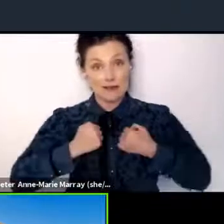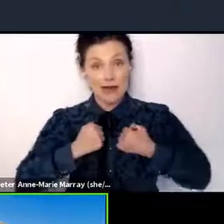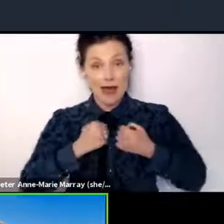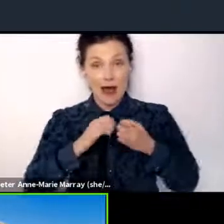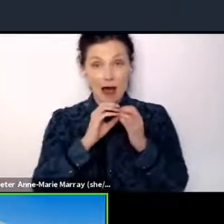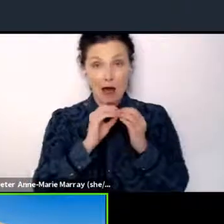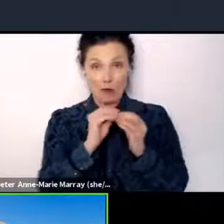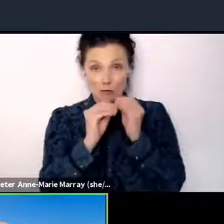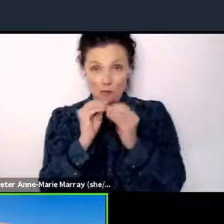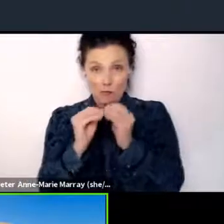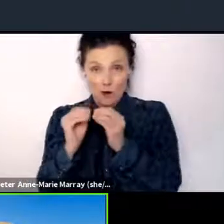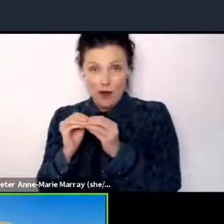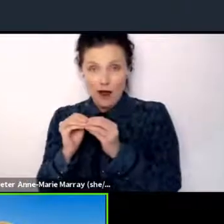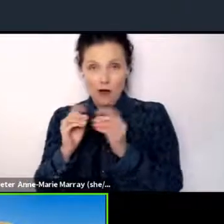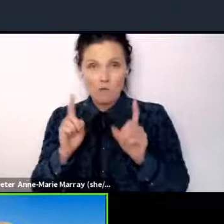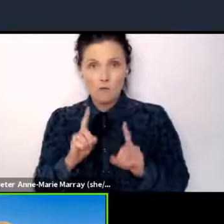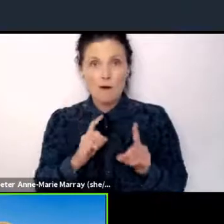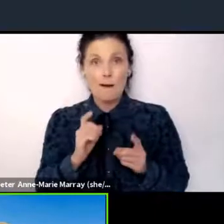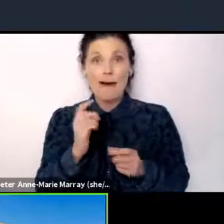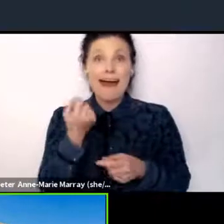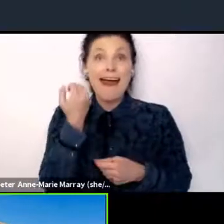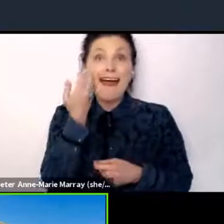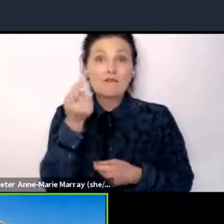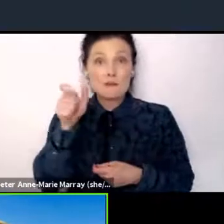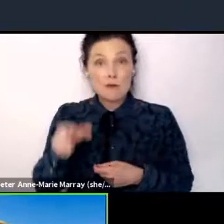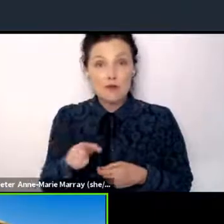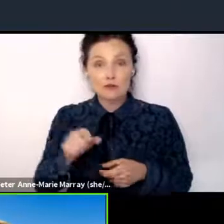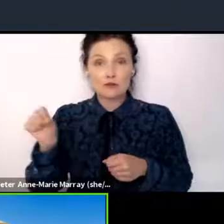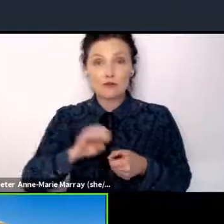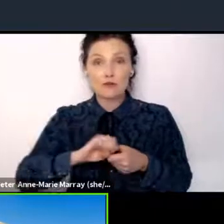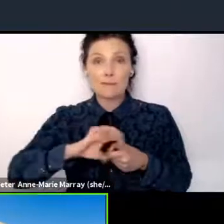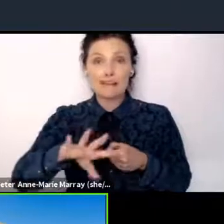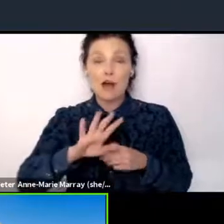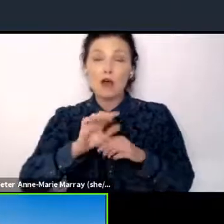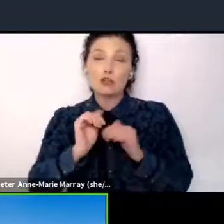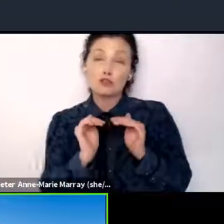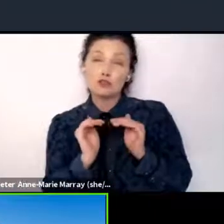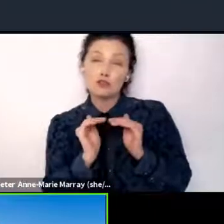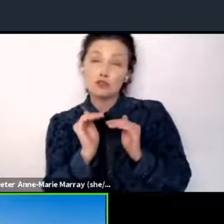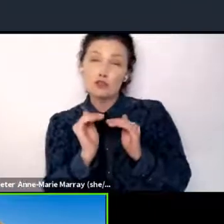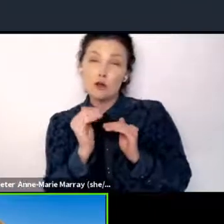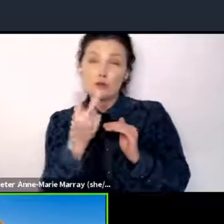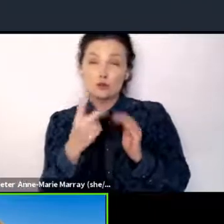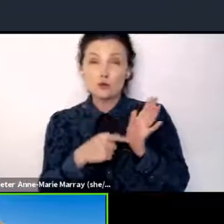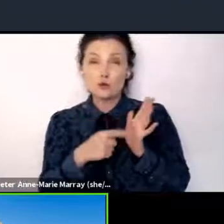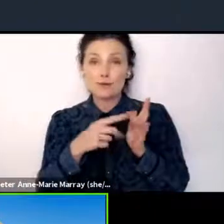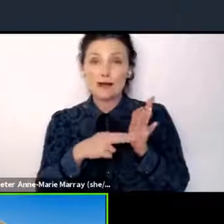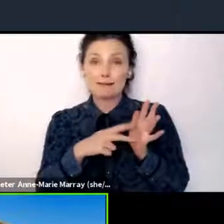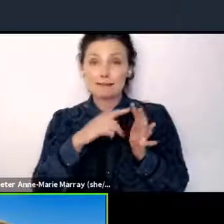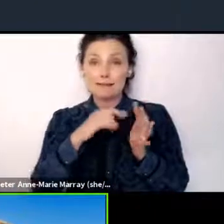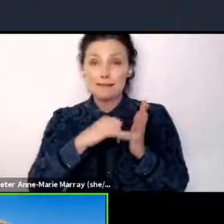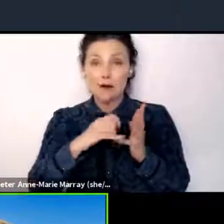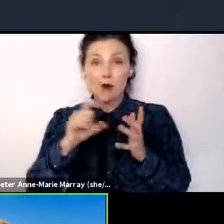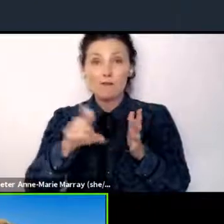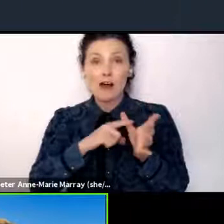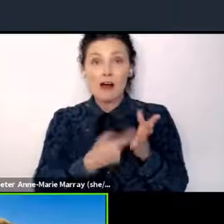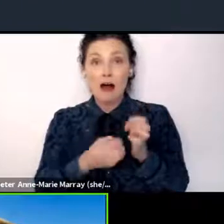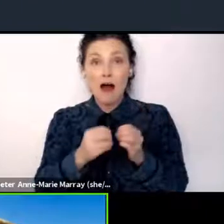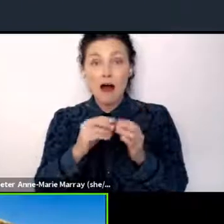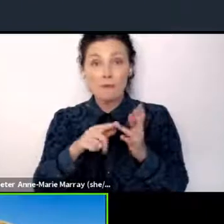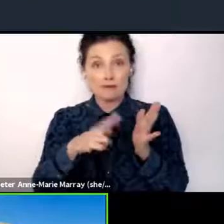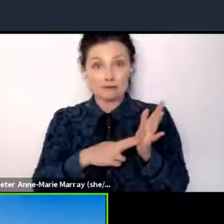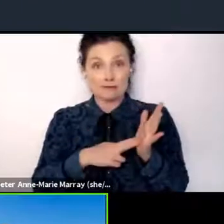average, each person should be admitting just over two tons of carbon per year per person in 2030.